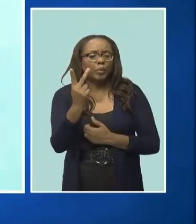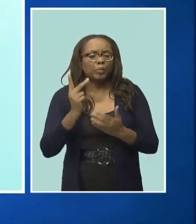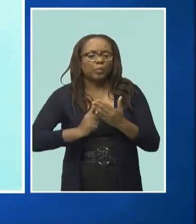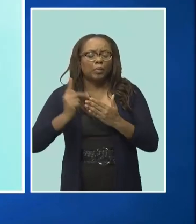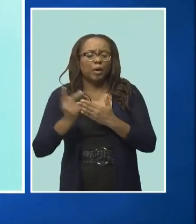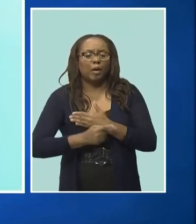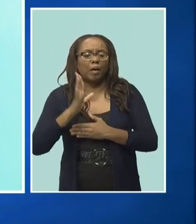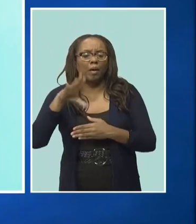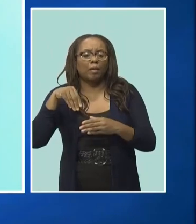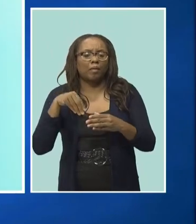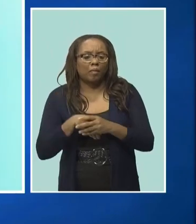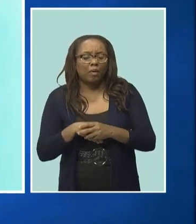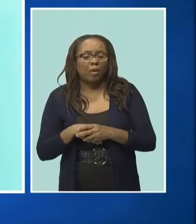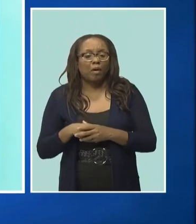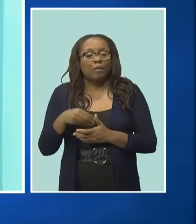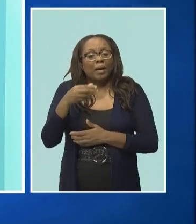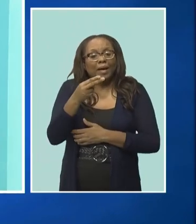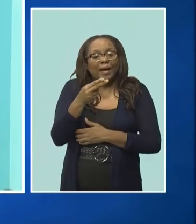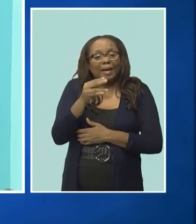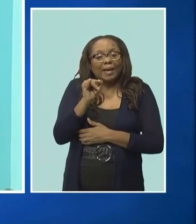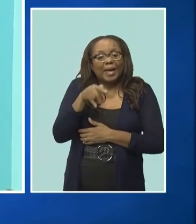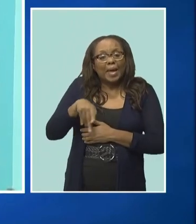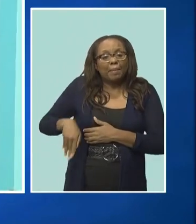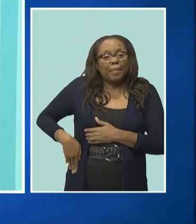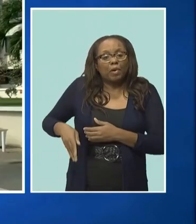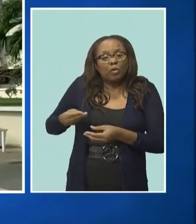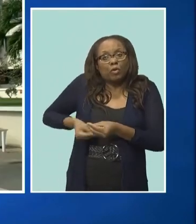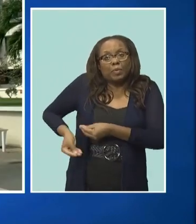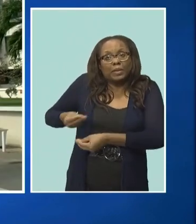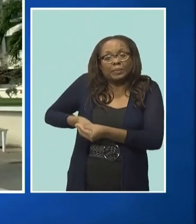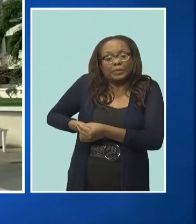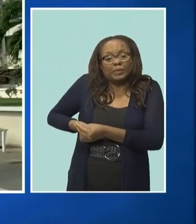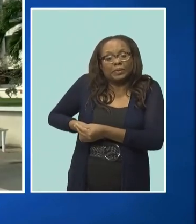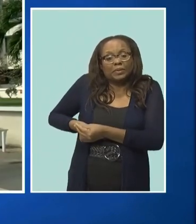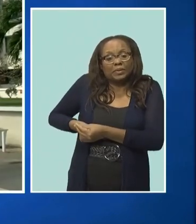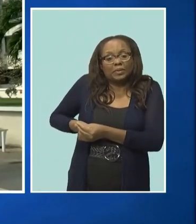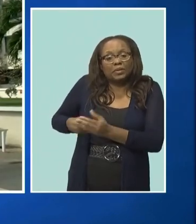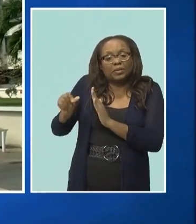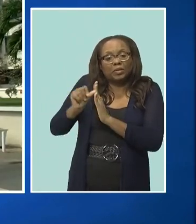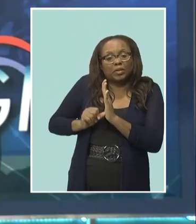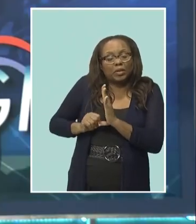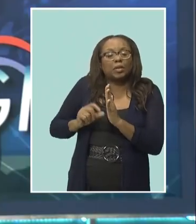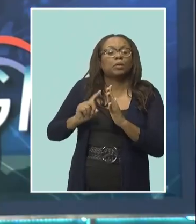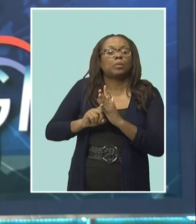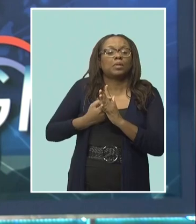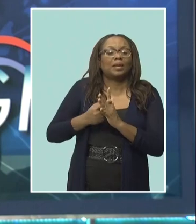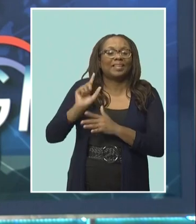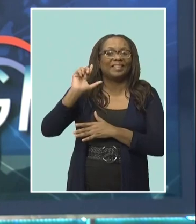would involve the resumption of hip replacement surgery as well, which is scheduled to begin later this month.